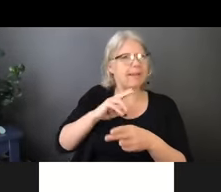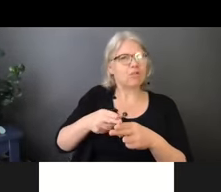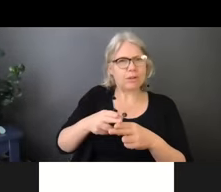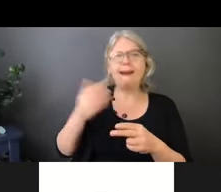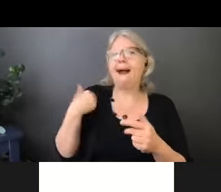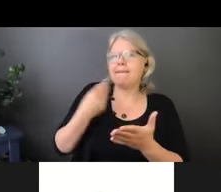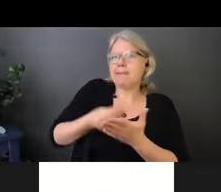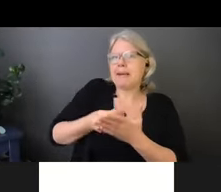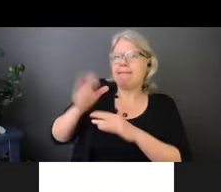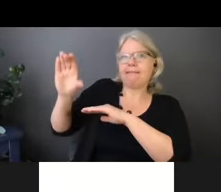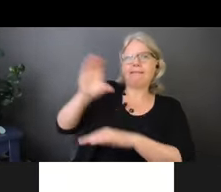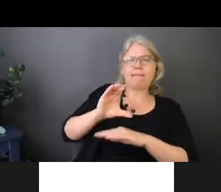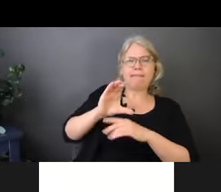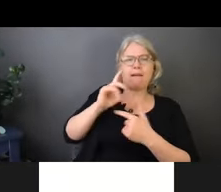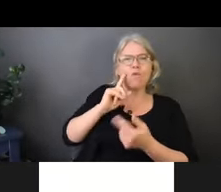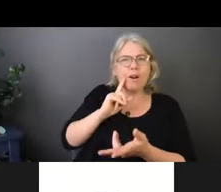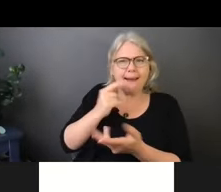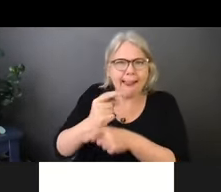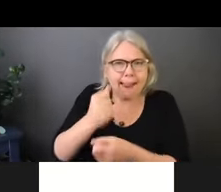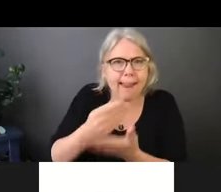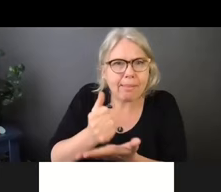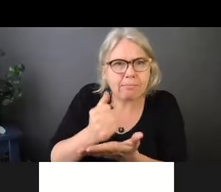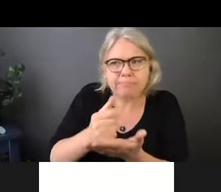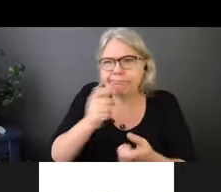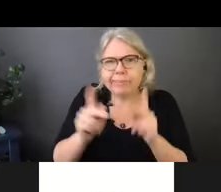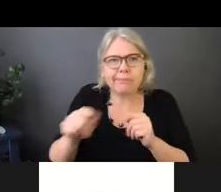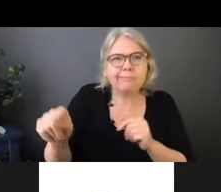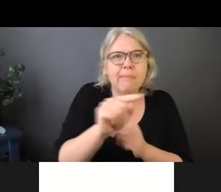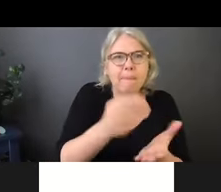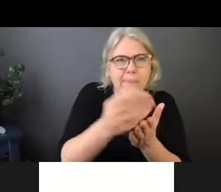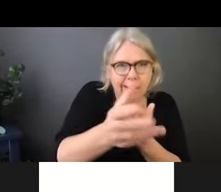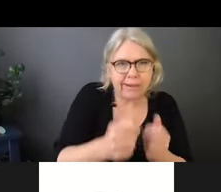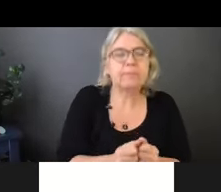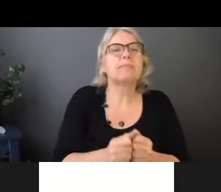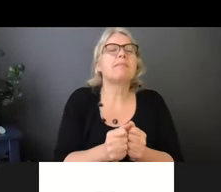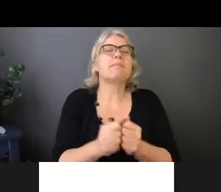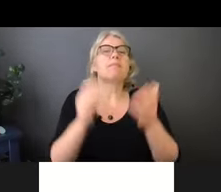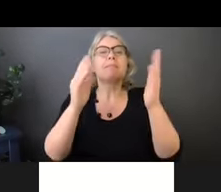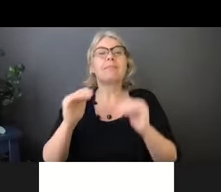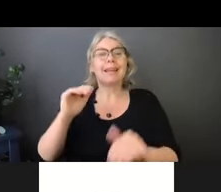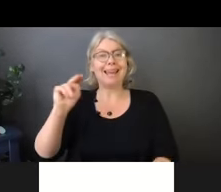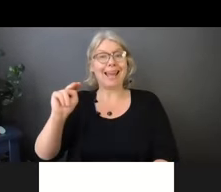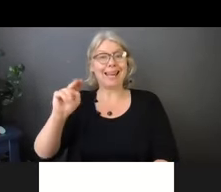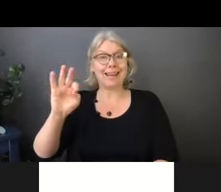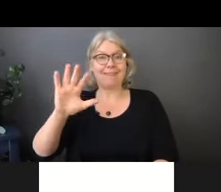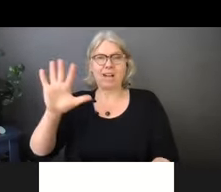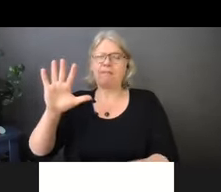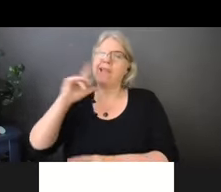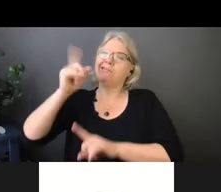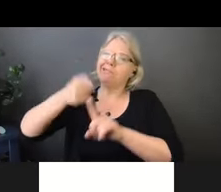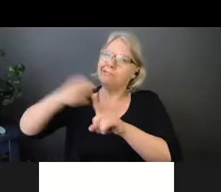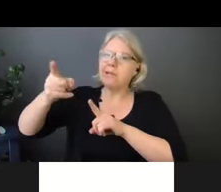funding around helping with supplies. And an N95 mask again is someone has to be fitted for that